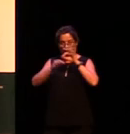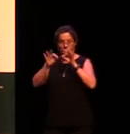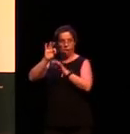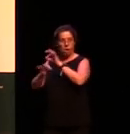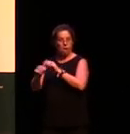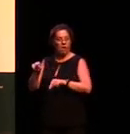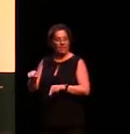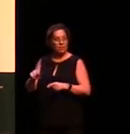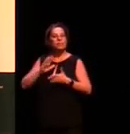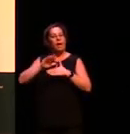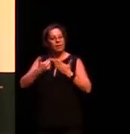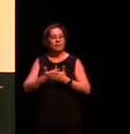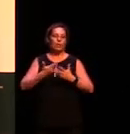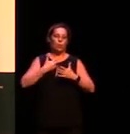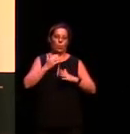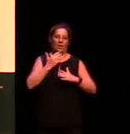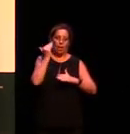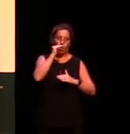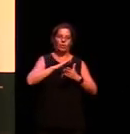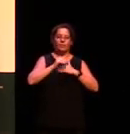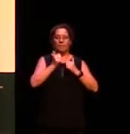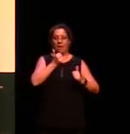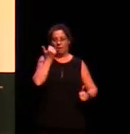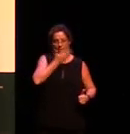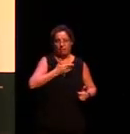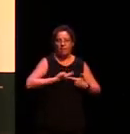learned about these Australian languages and how they work